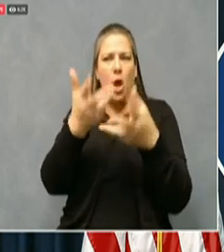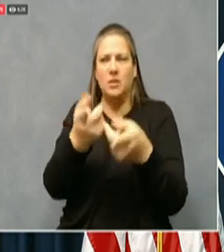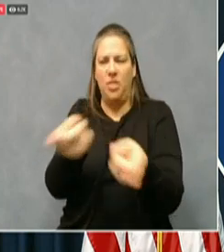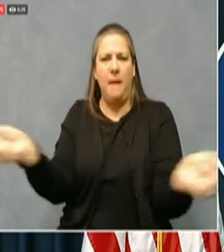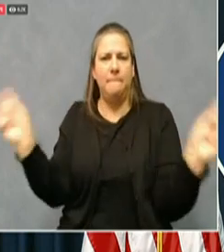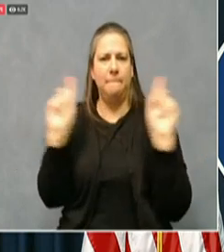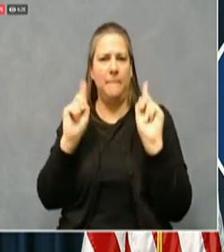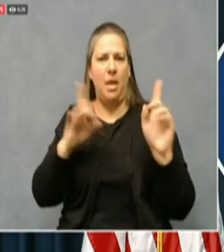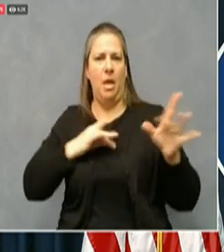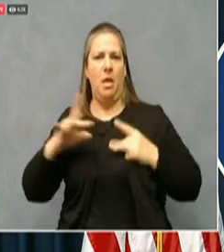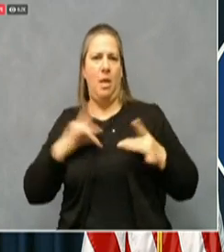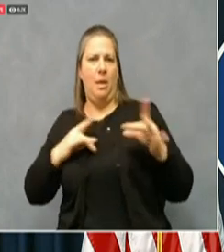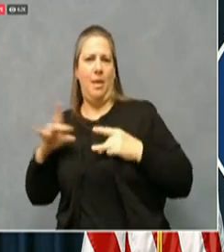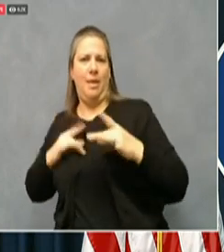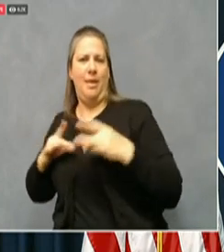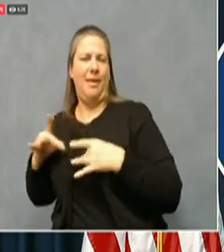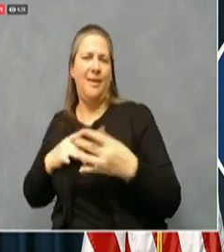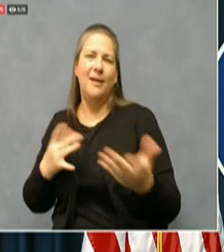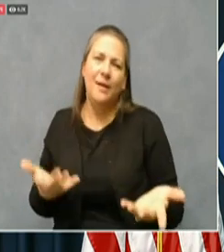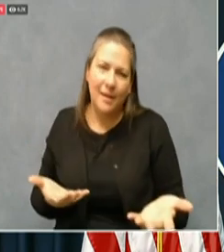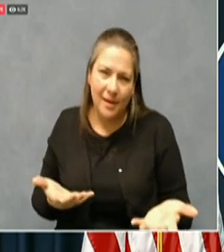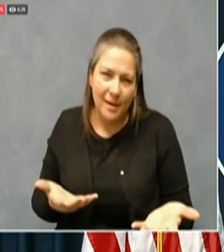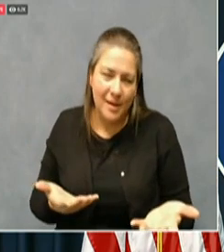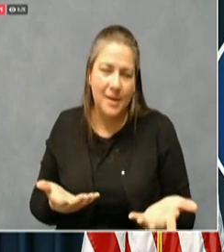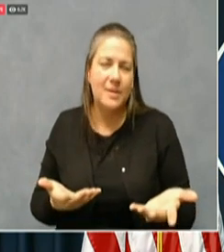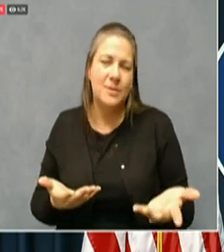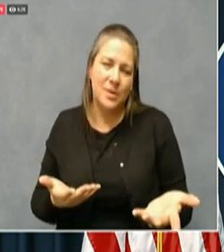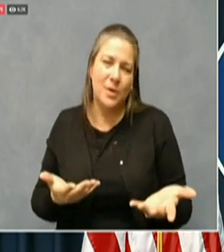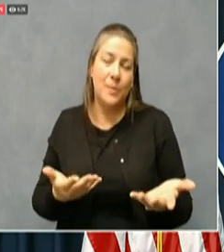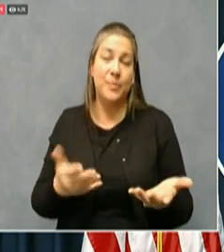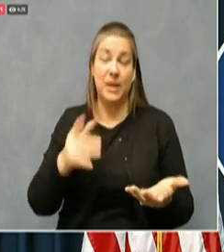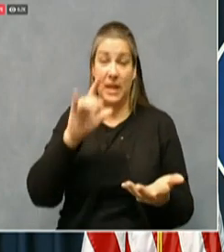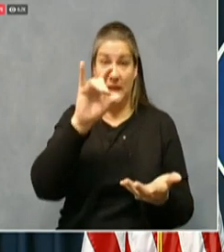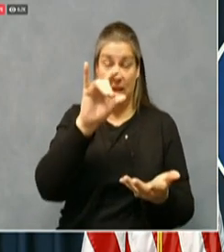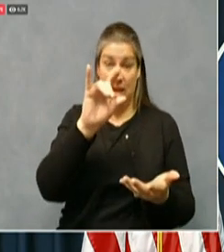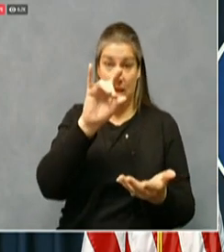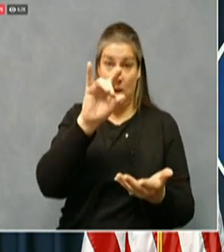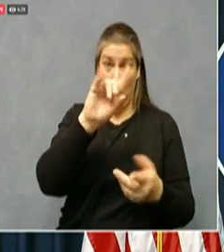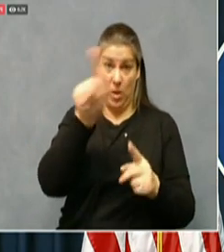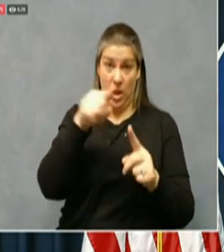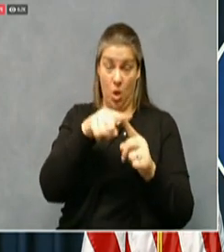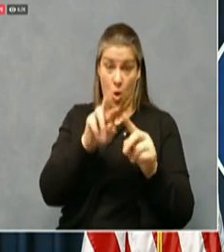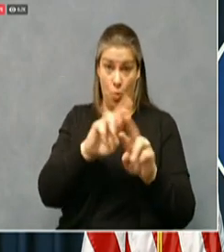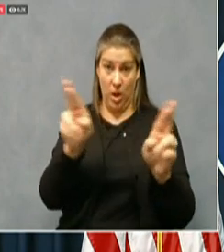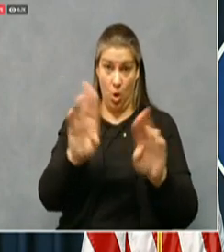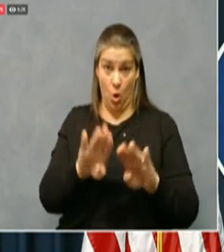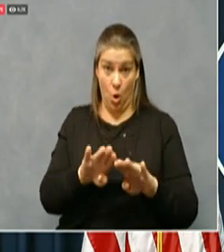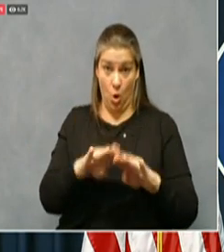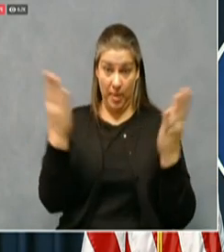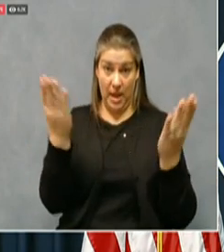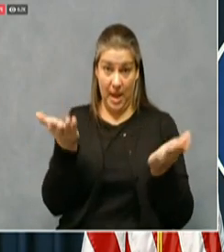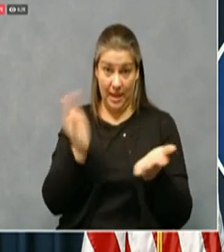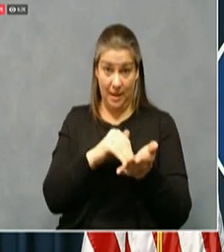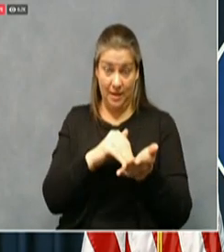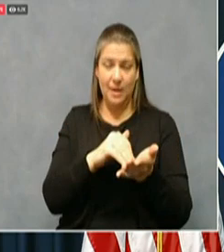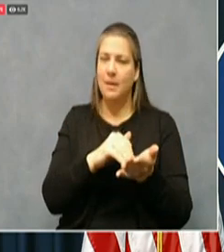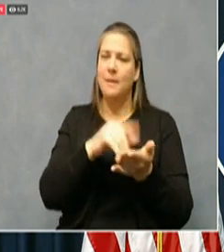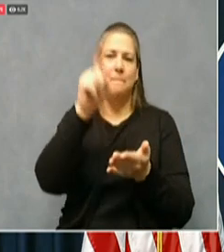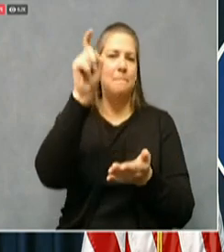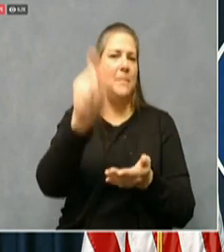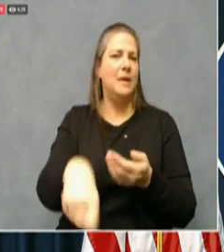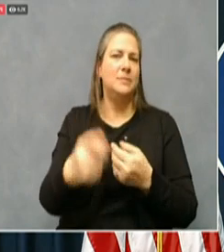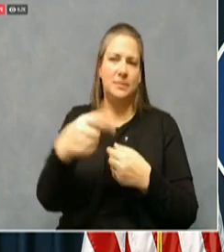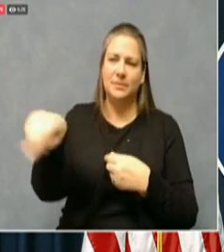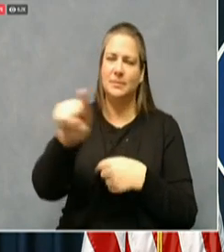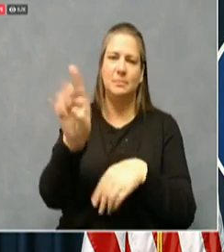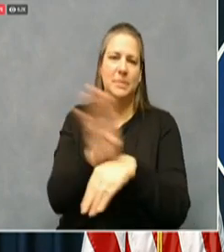noncompliance. So when we reopen, we do need a very strong commitment in these facilities to